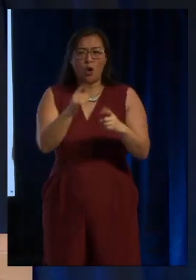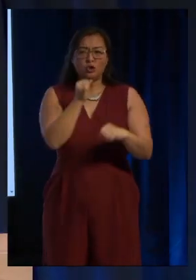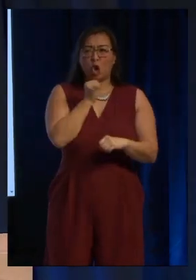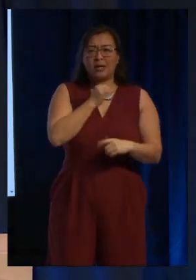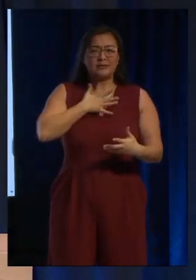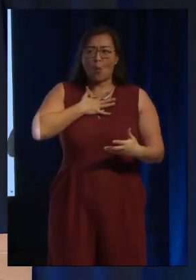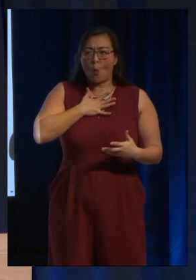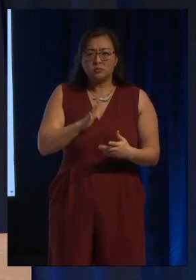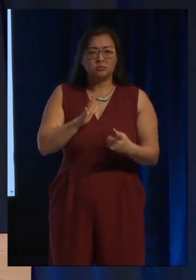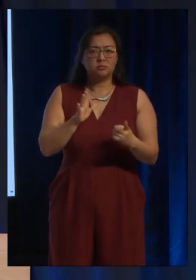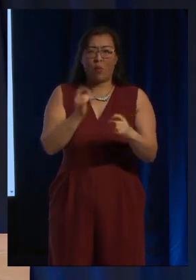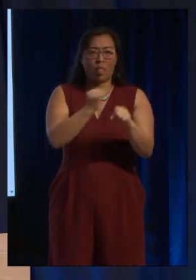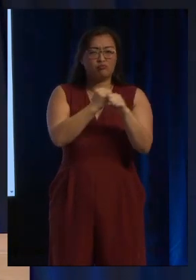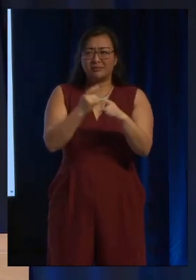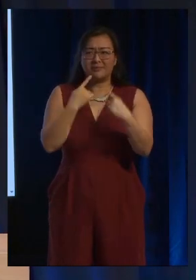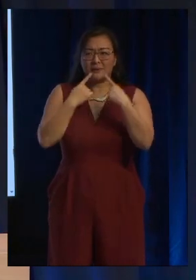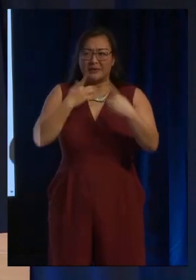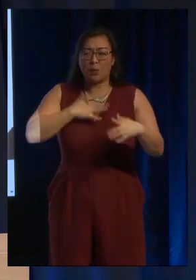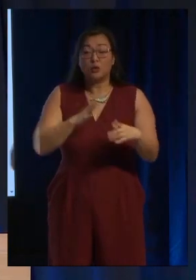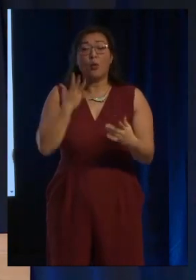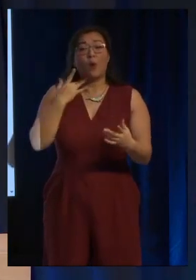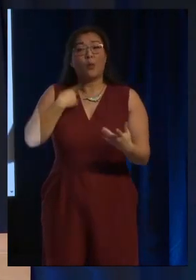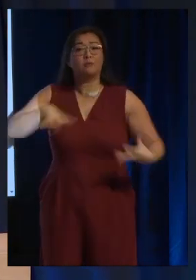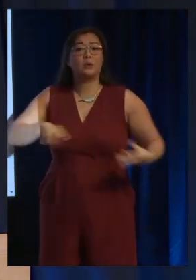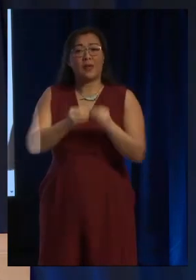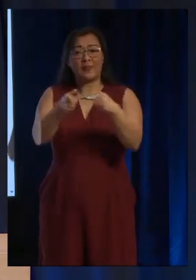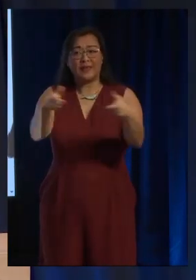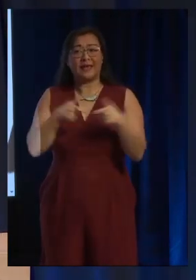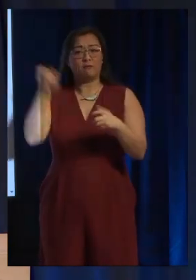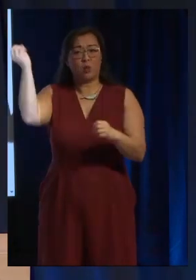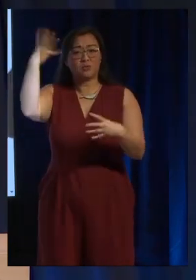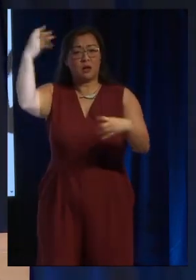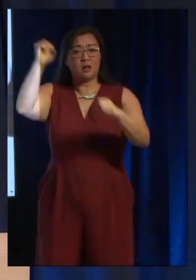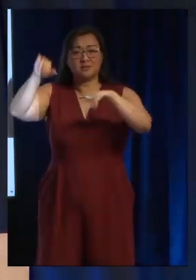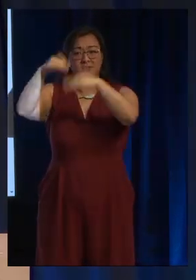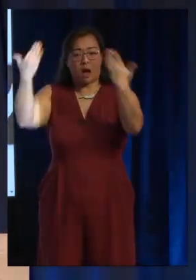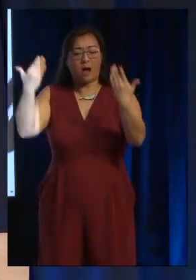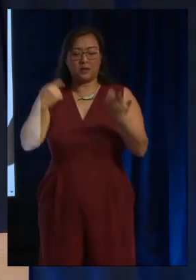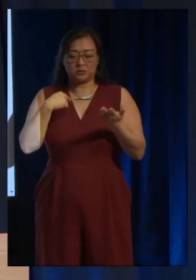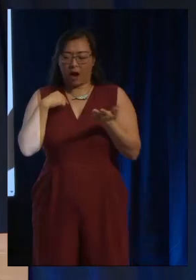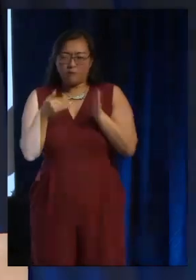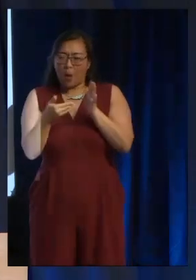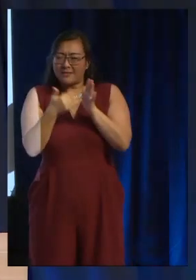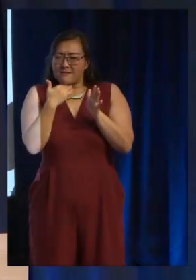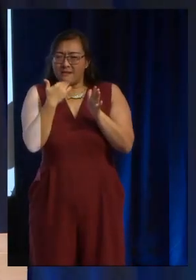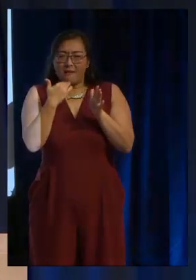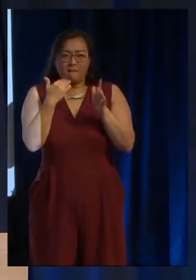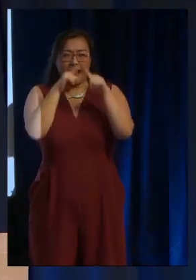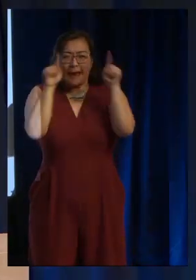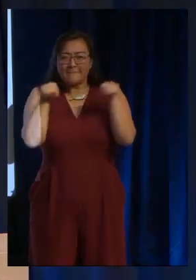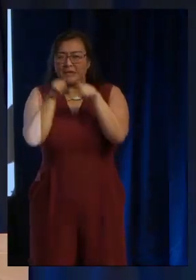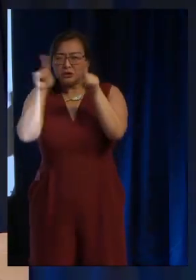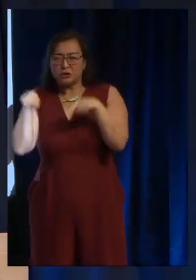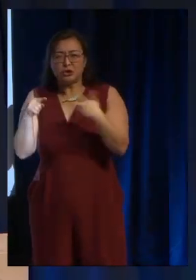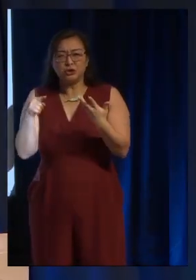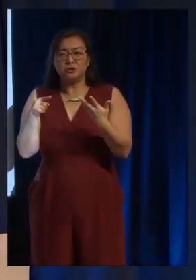When we did the press kit for Sunless Skies, initially I hadn't put in enough imagery options. So we ended up with people taking a